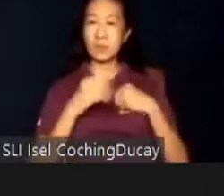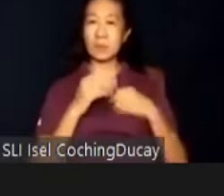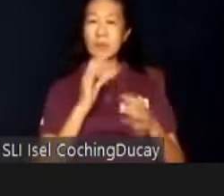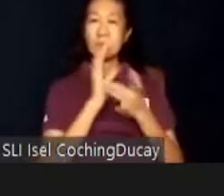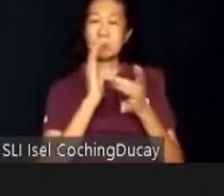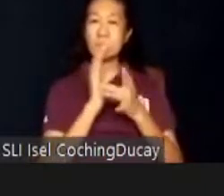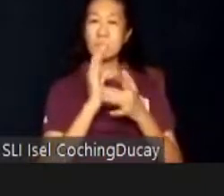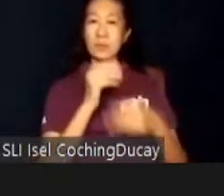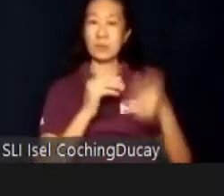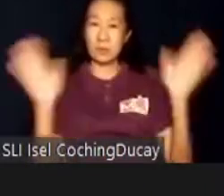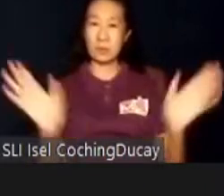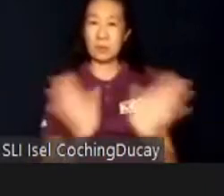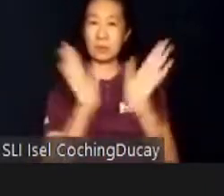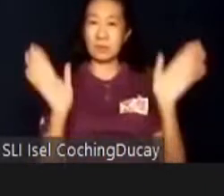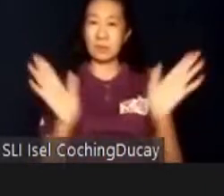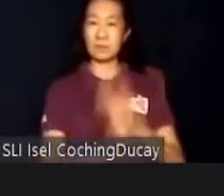encouraged.